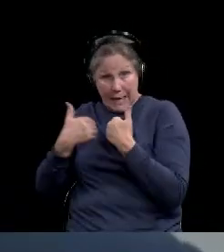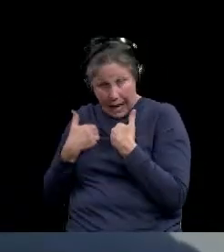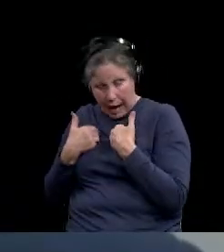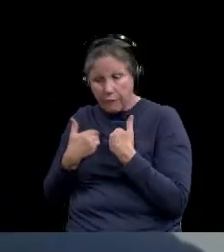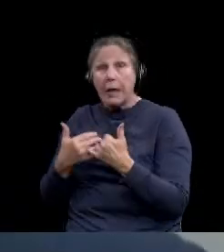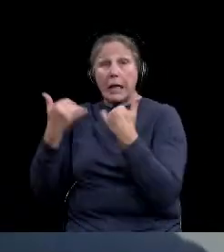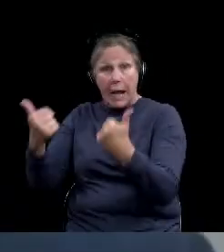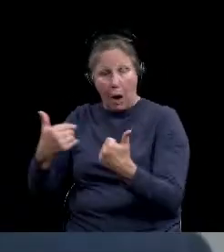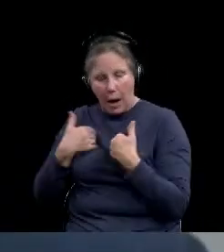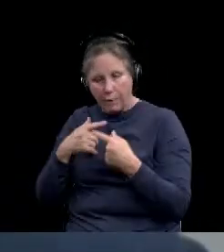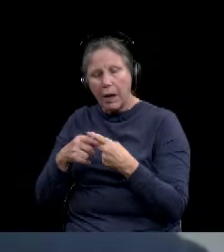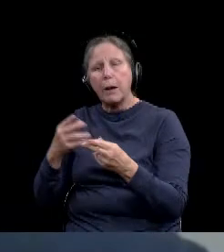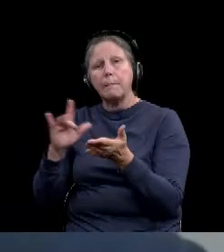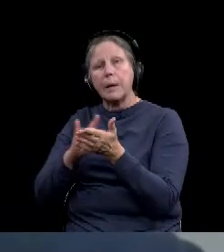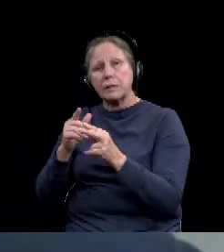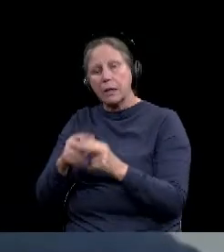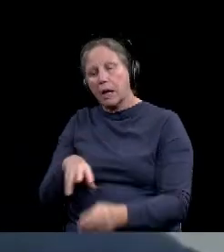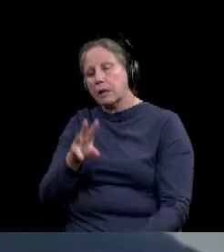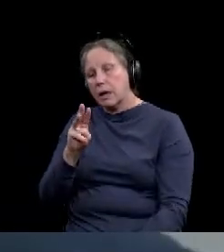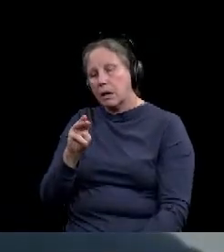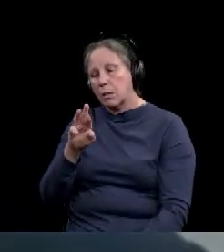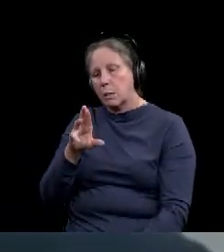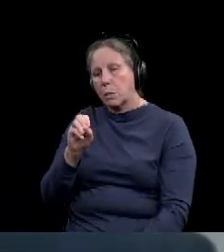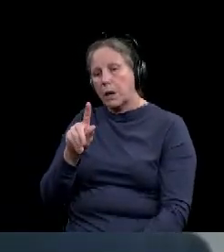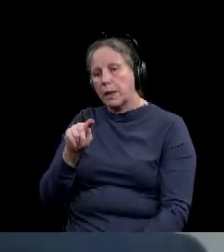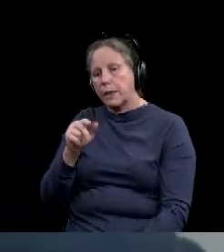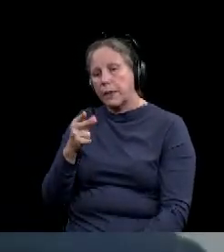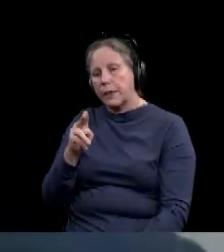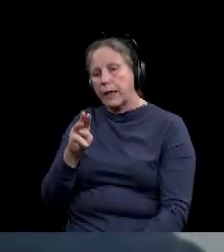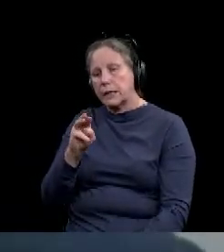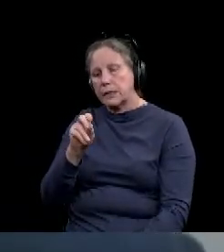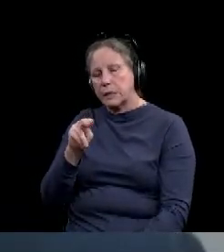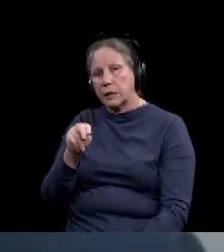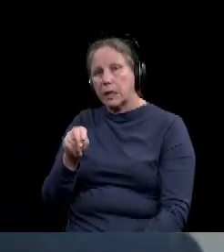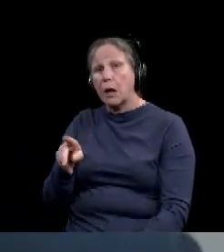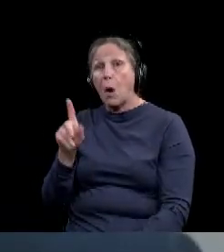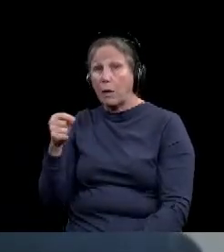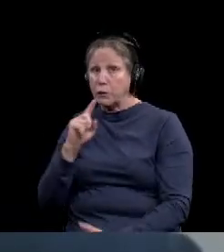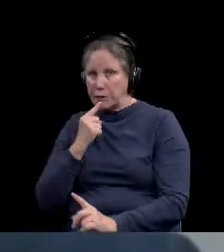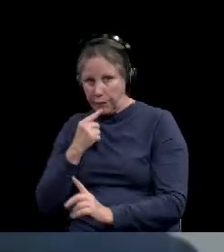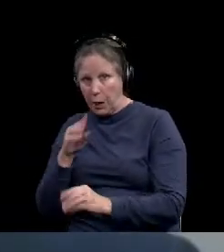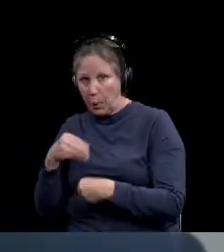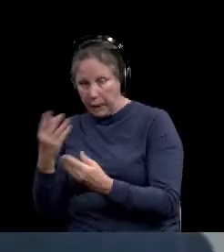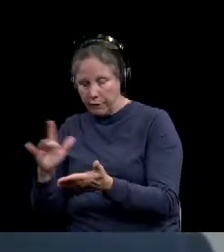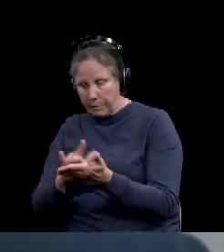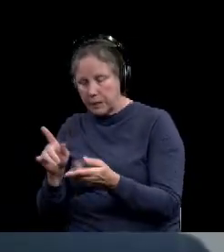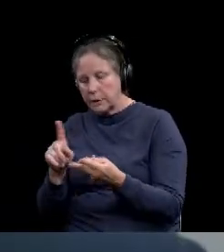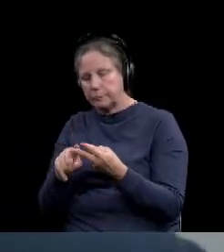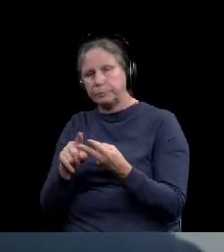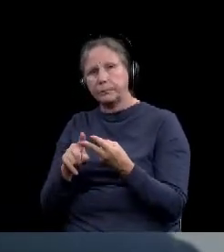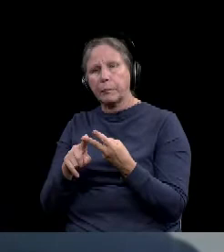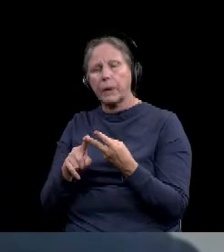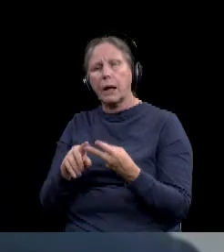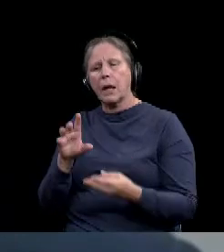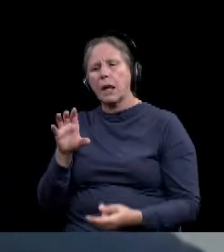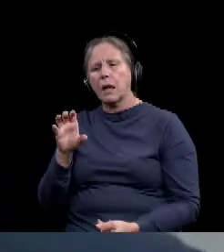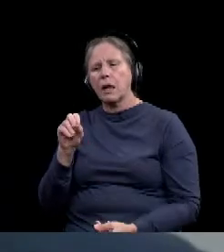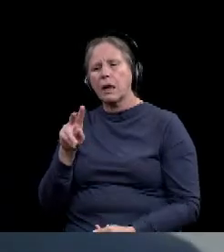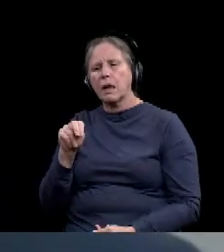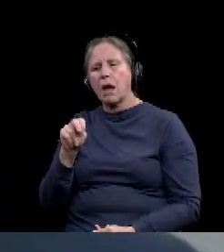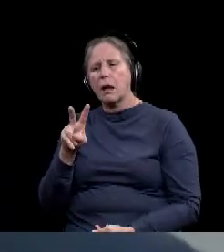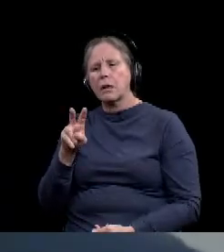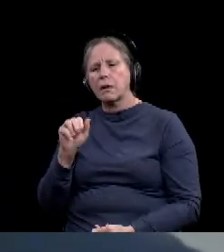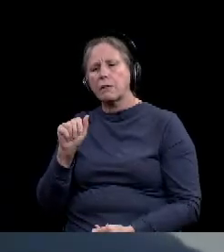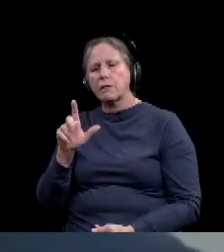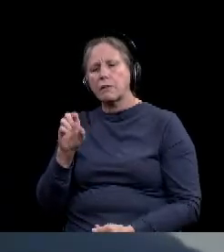remdesivir, which many people may be aware of again, for severe cases only. Um, there's also convalescent plasma, um,